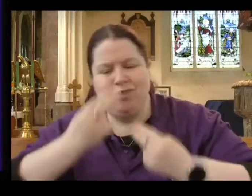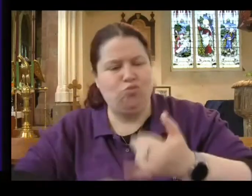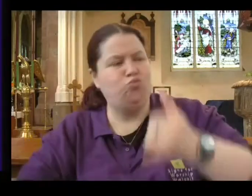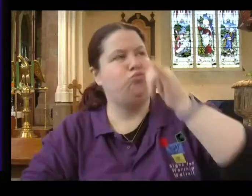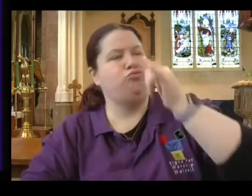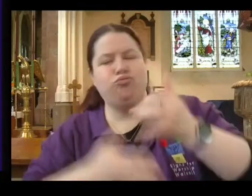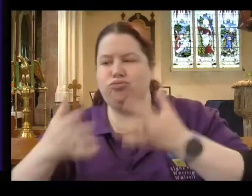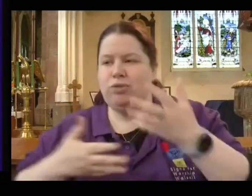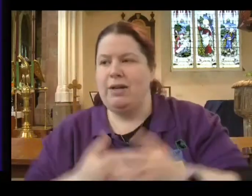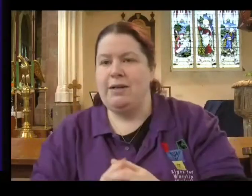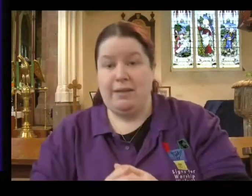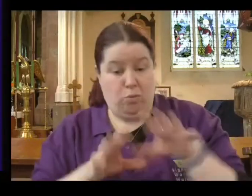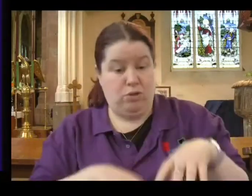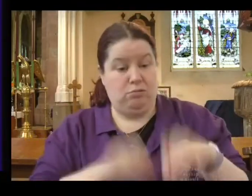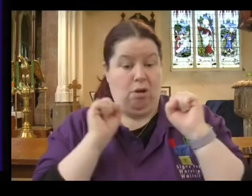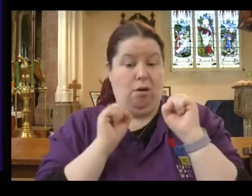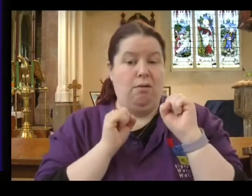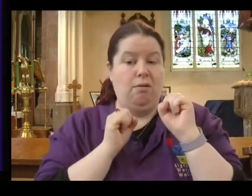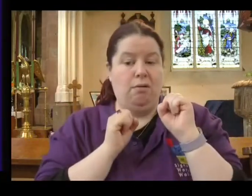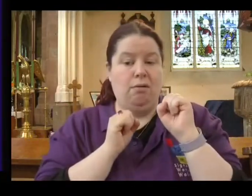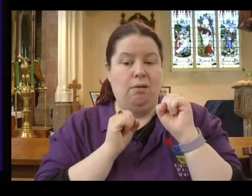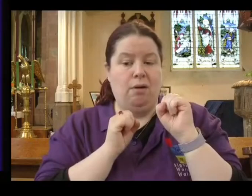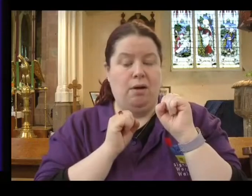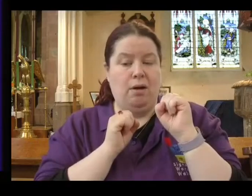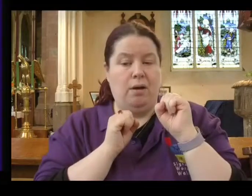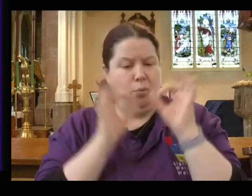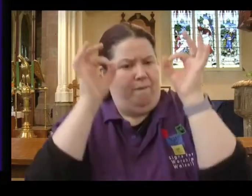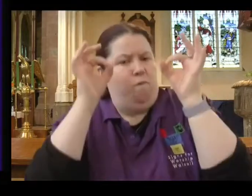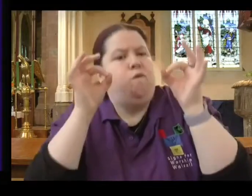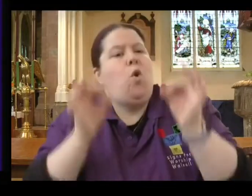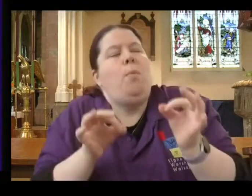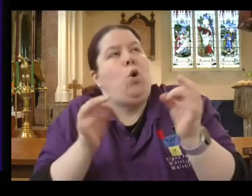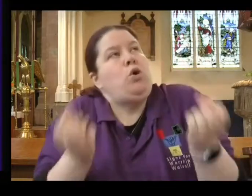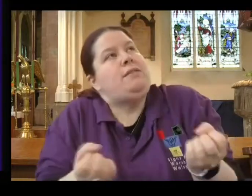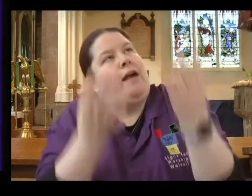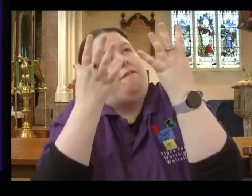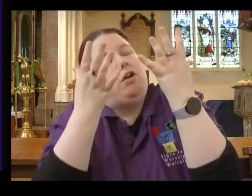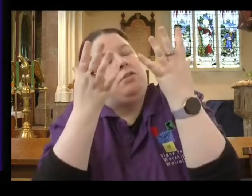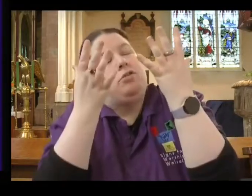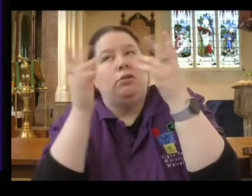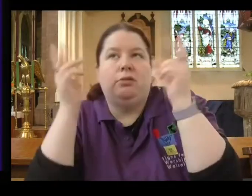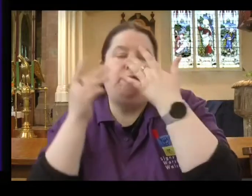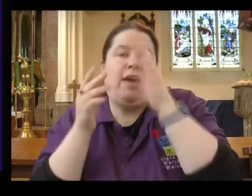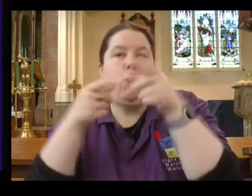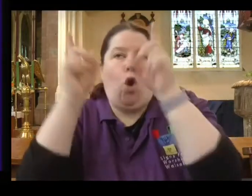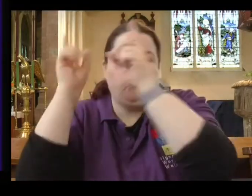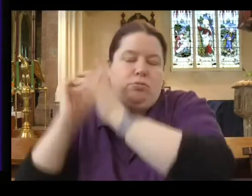that would often begin and end with a formal sacrifice to the gods.